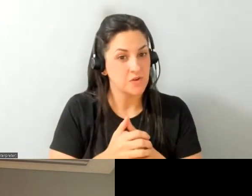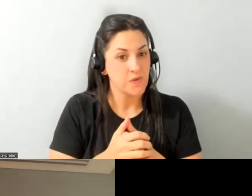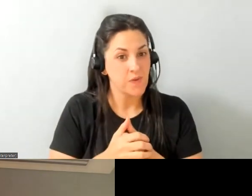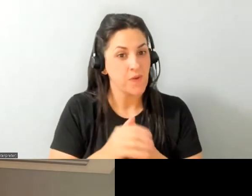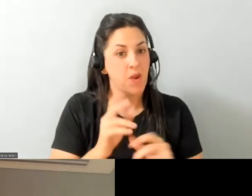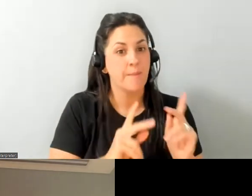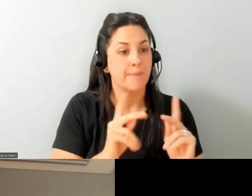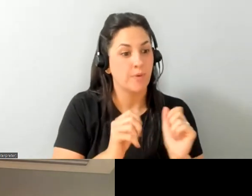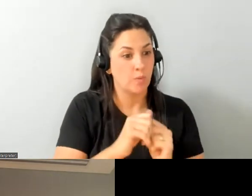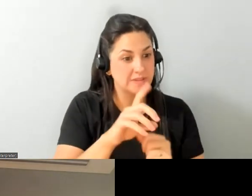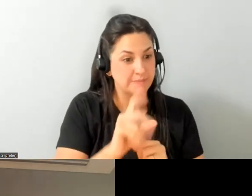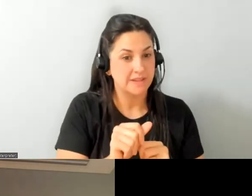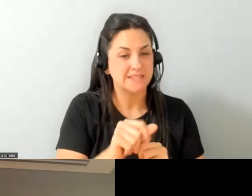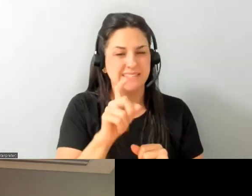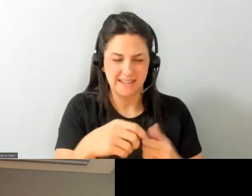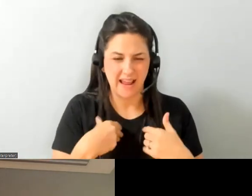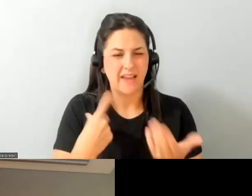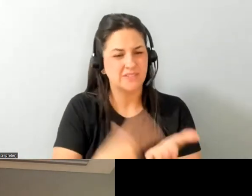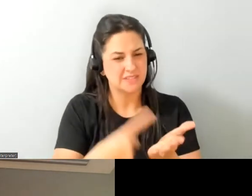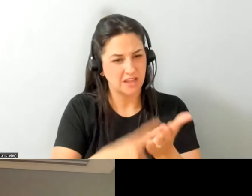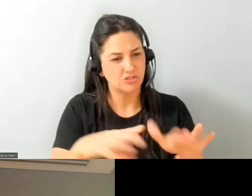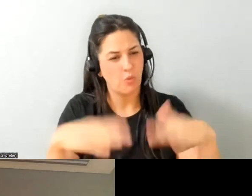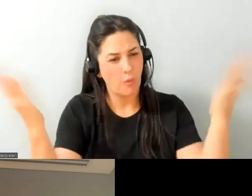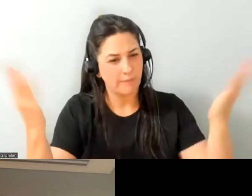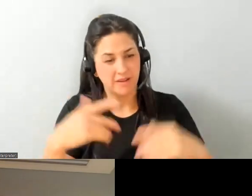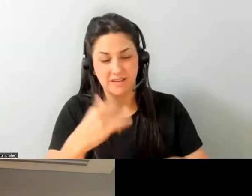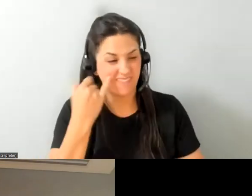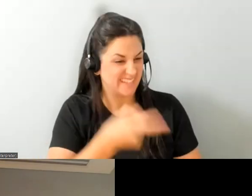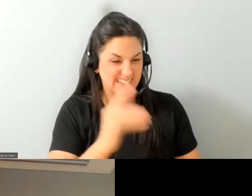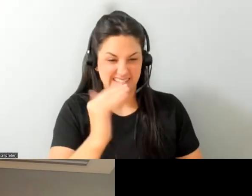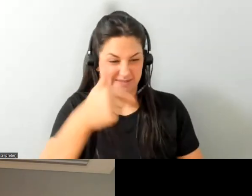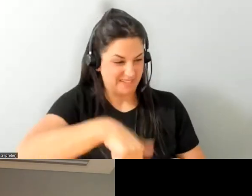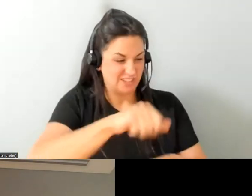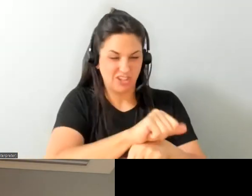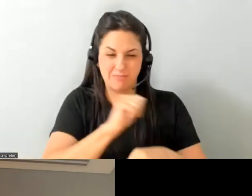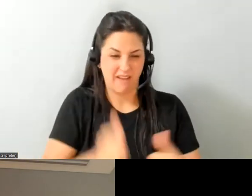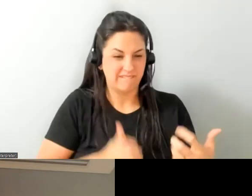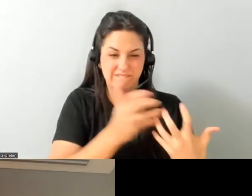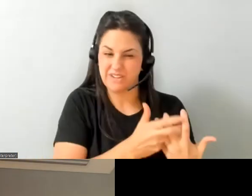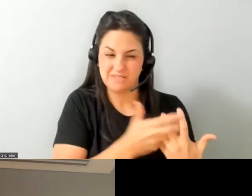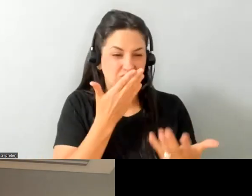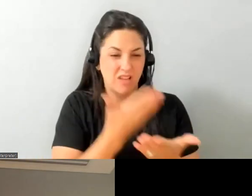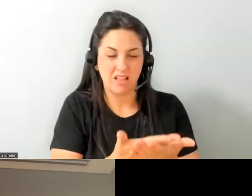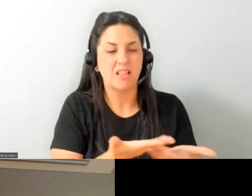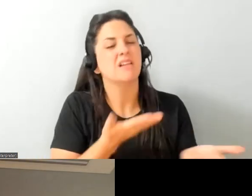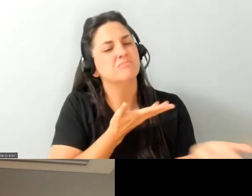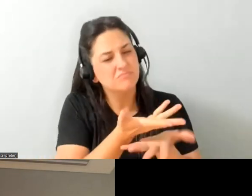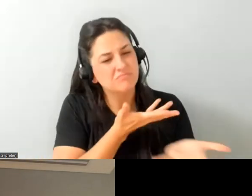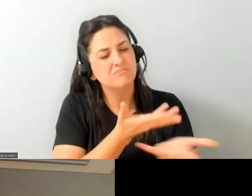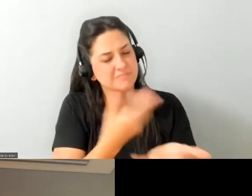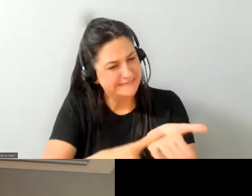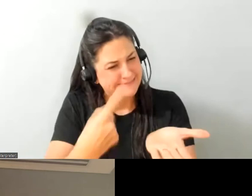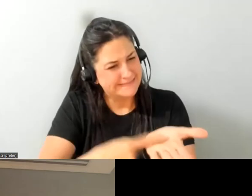to have that discussion when things aren't working well to think about creative ways of trying new attempts